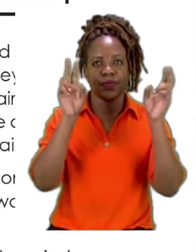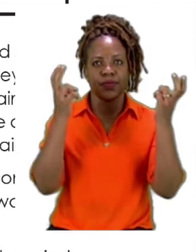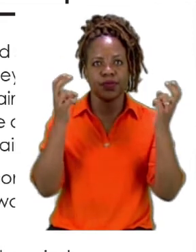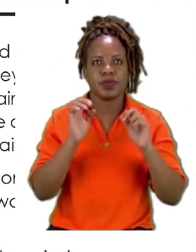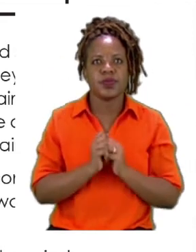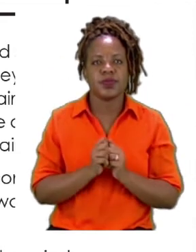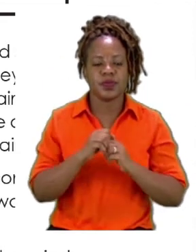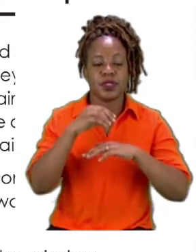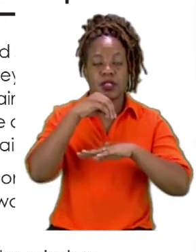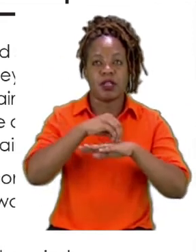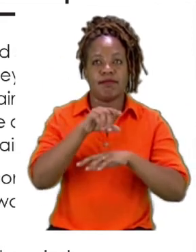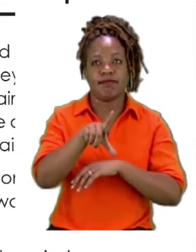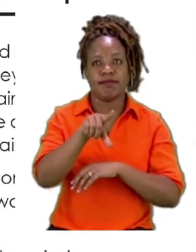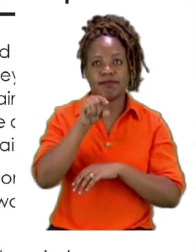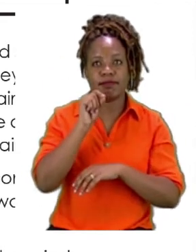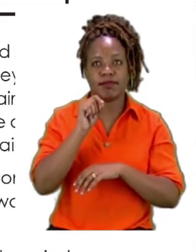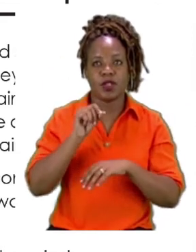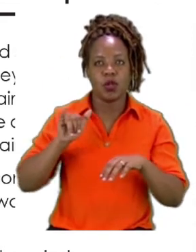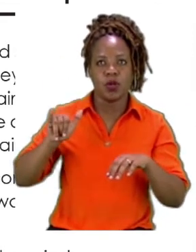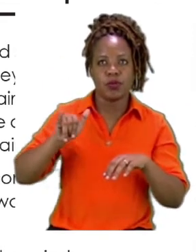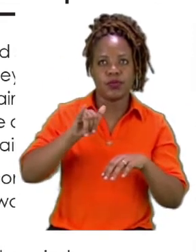At the airport.